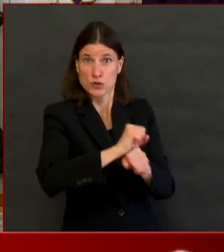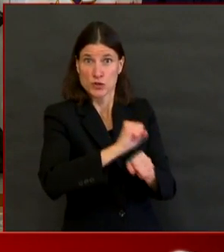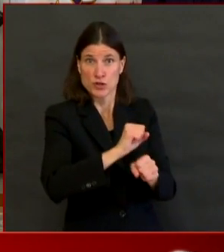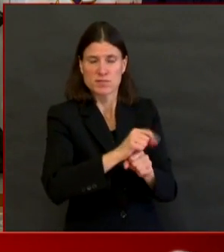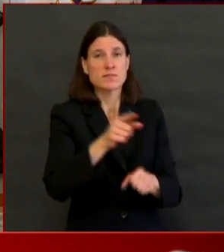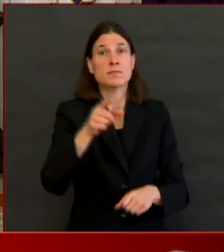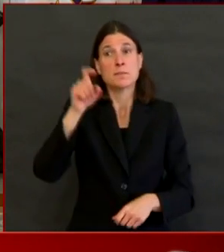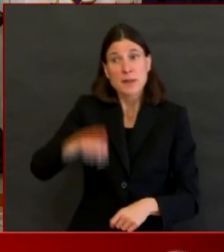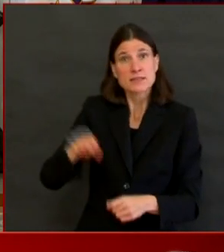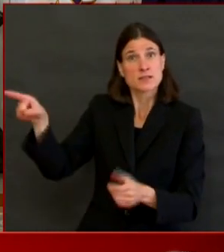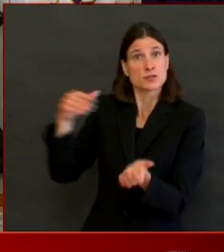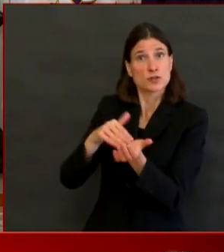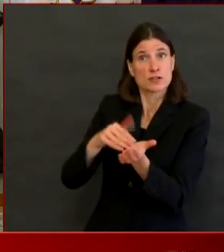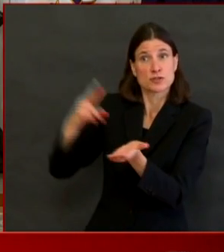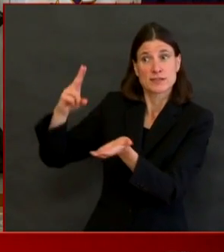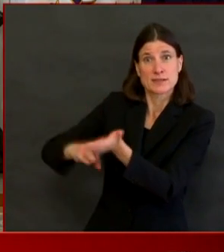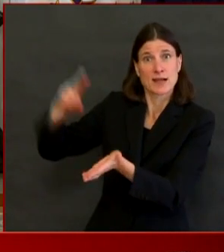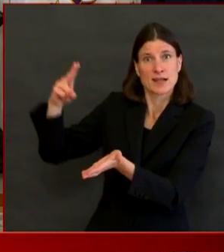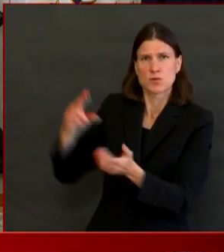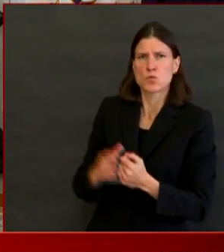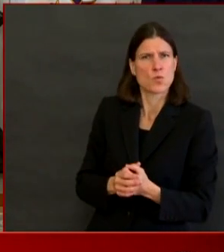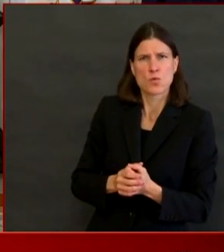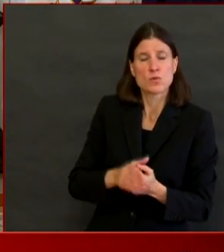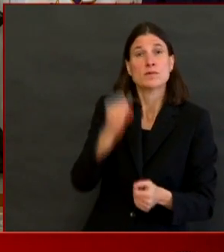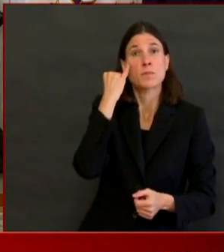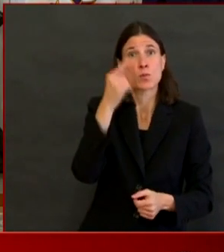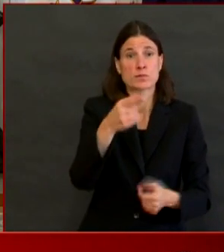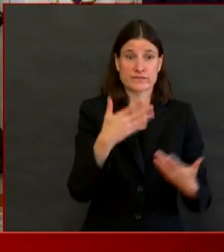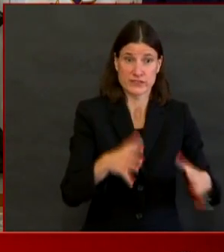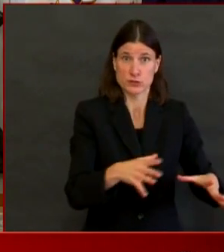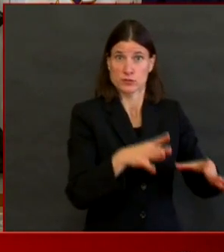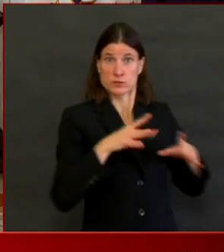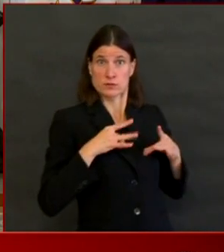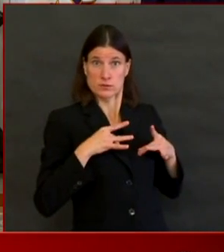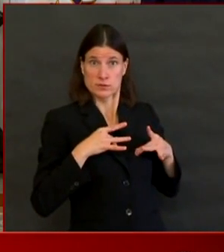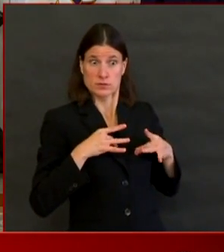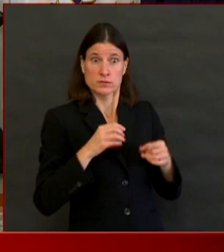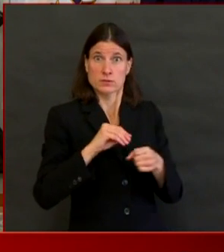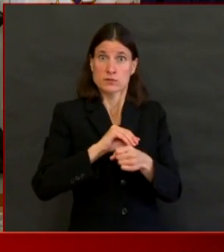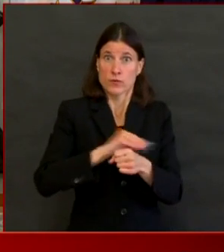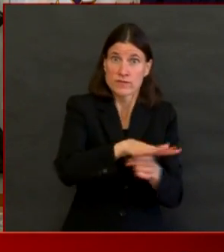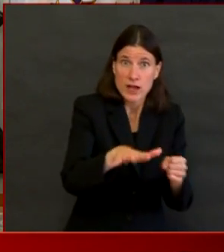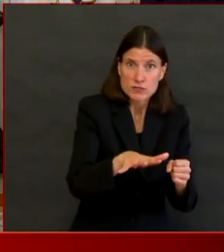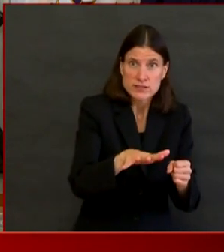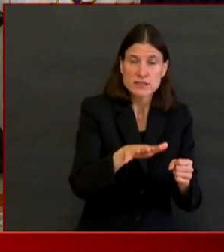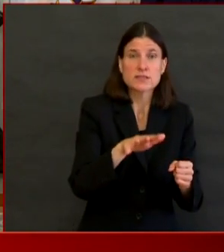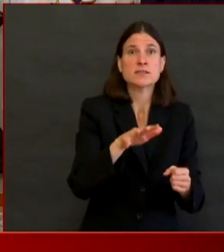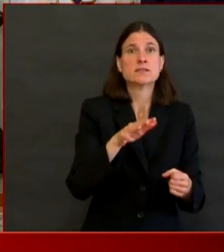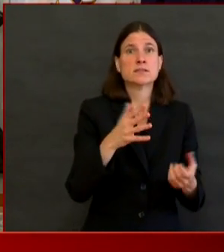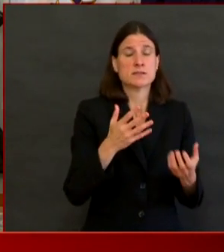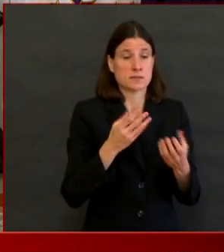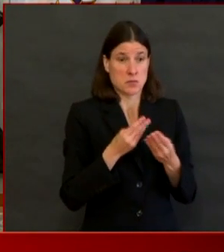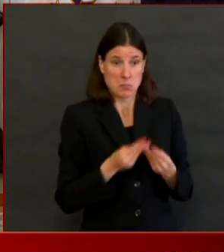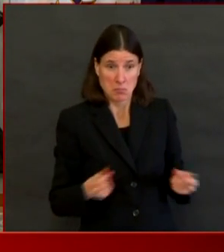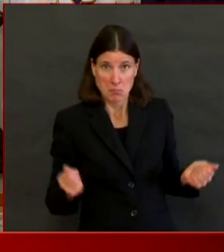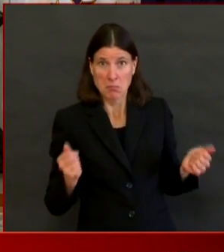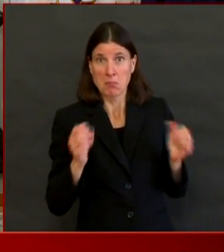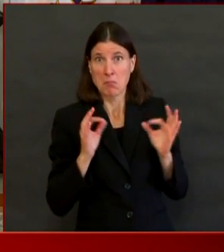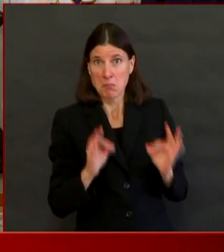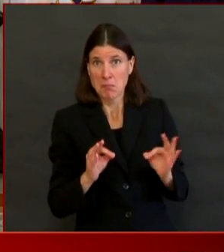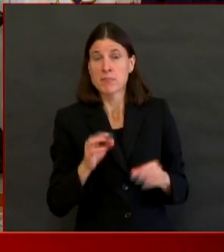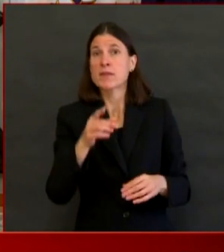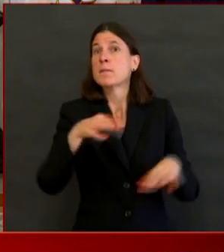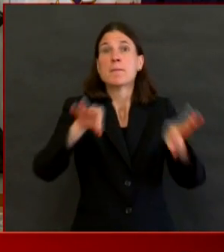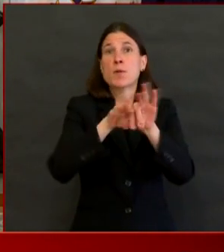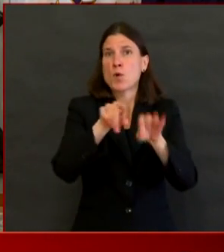illness, as long as it has been at least seven full days since symptoms of